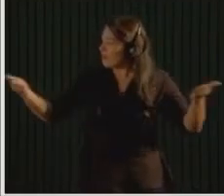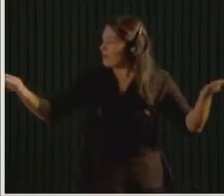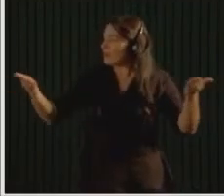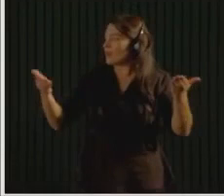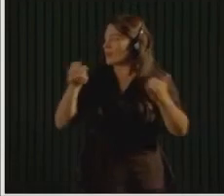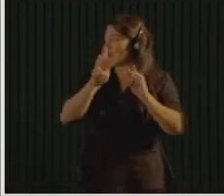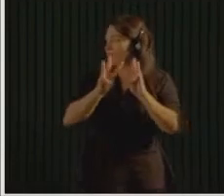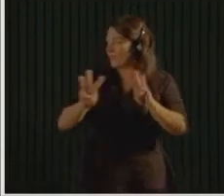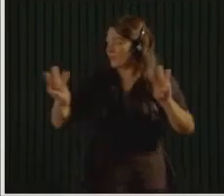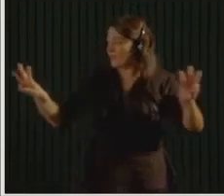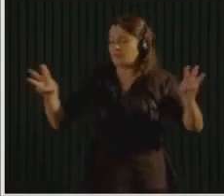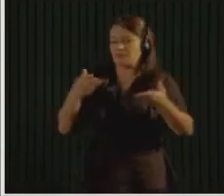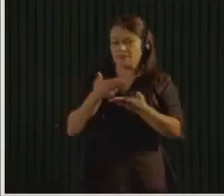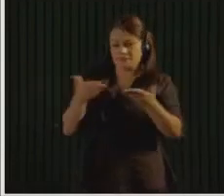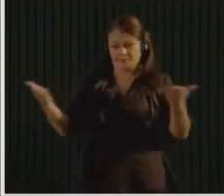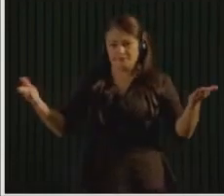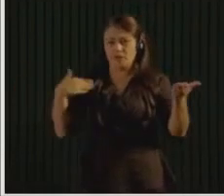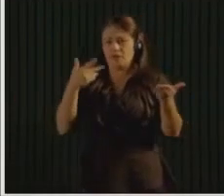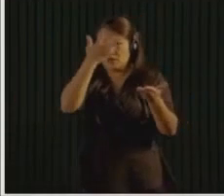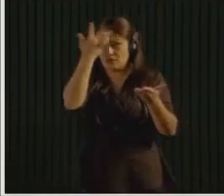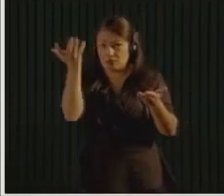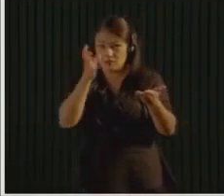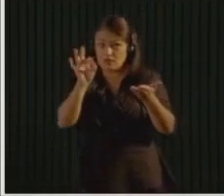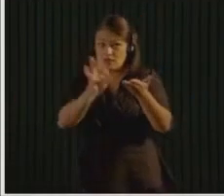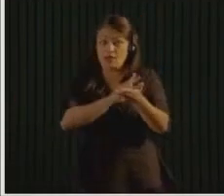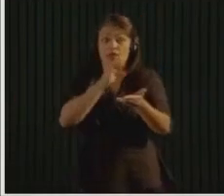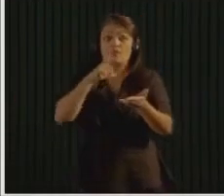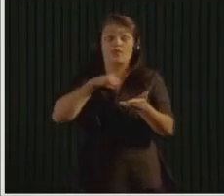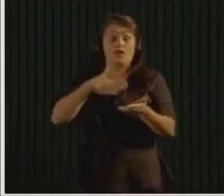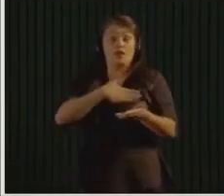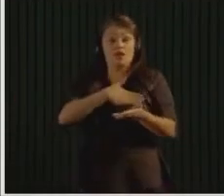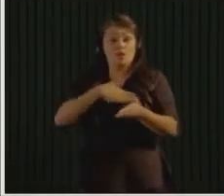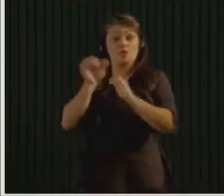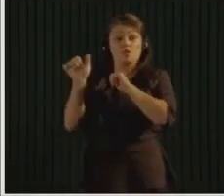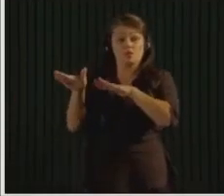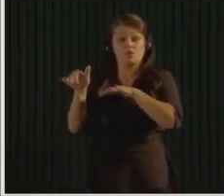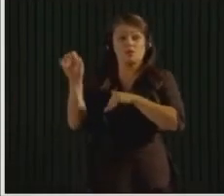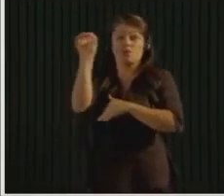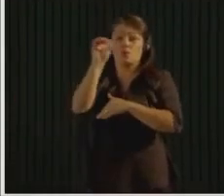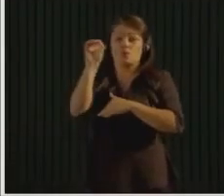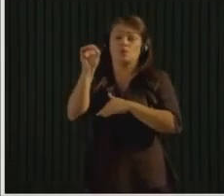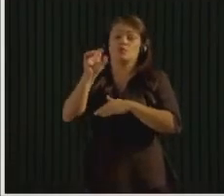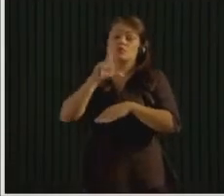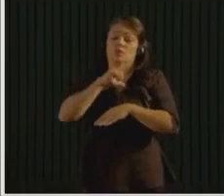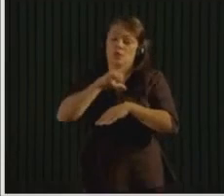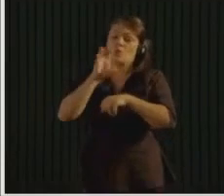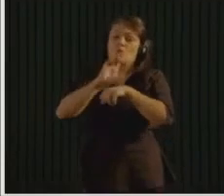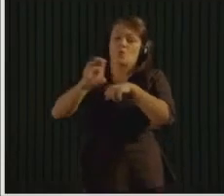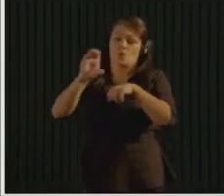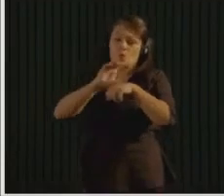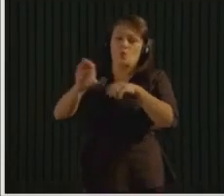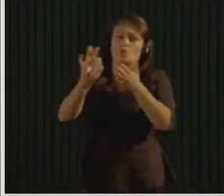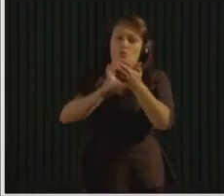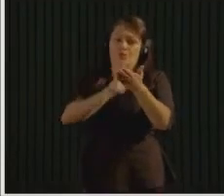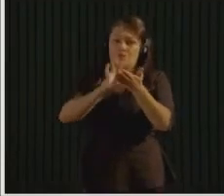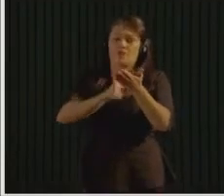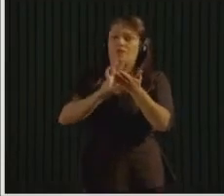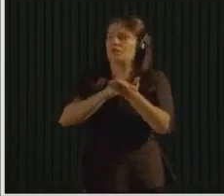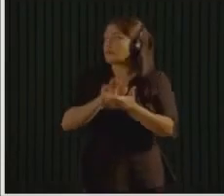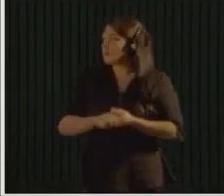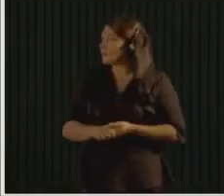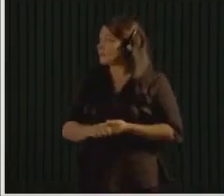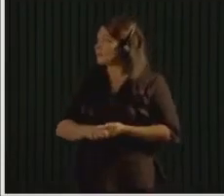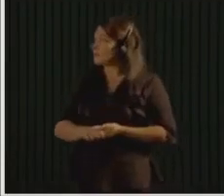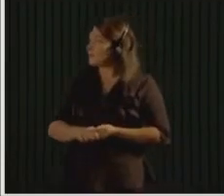August, September, and October. And if you go to the next slide, we have a special invitation